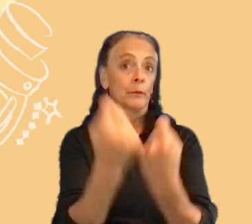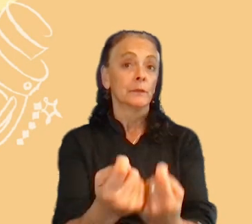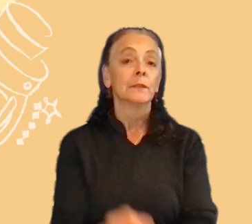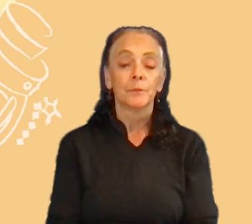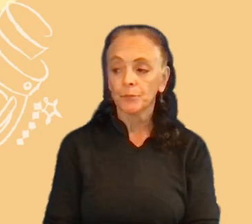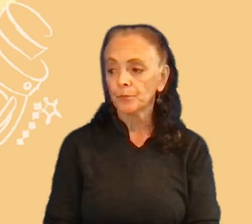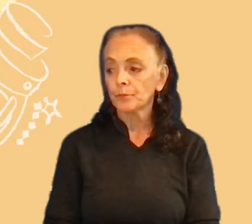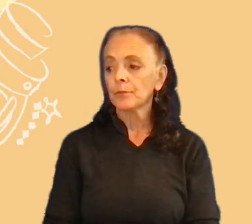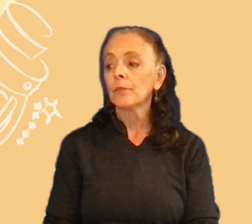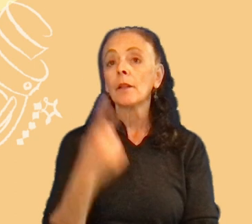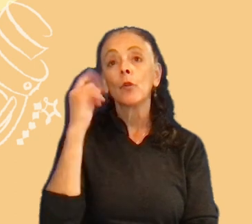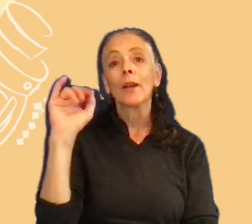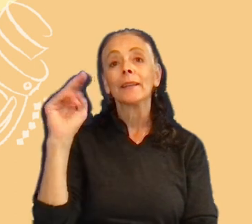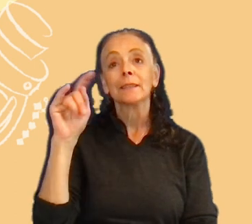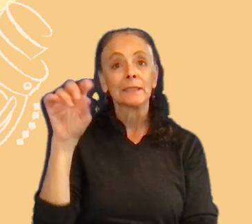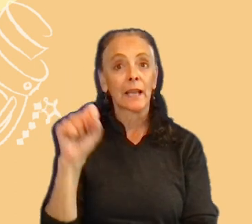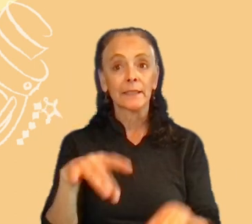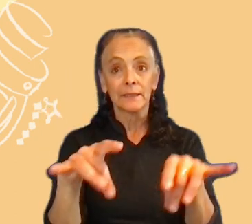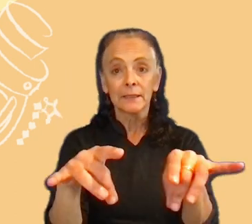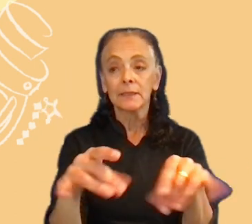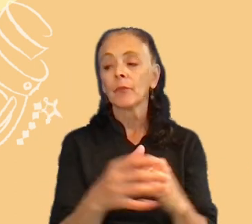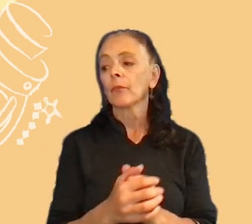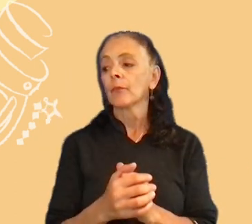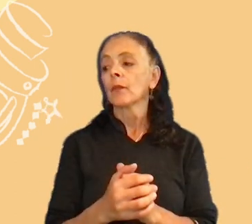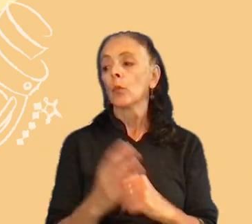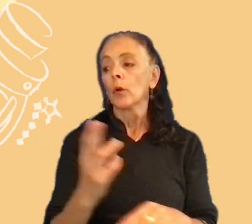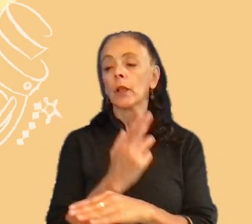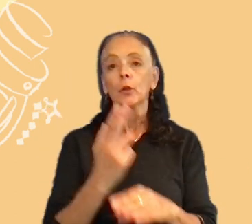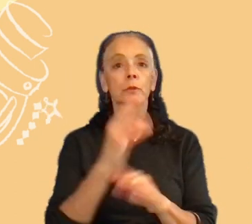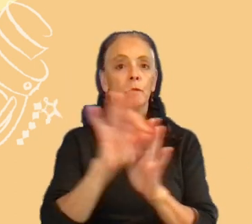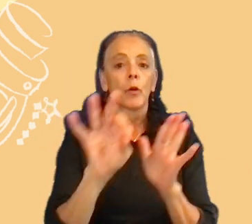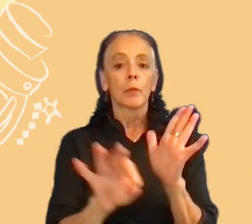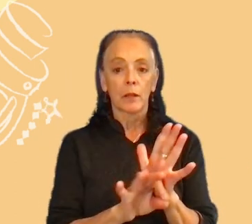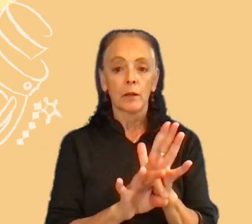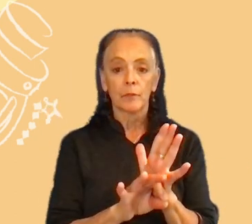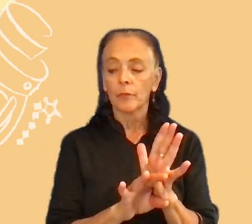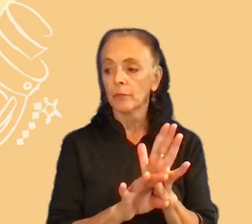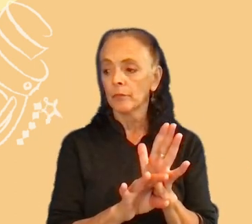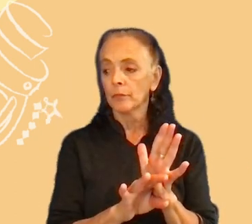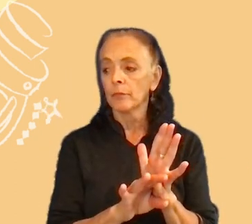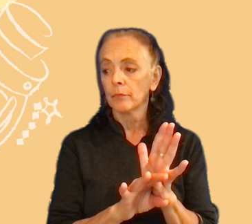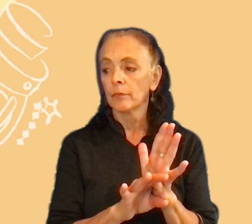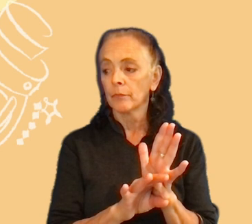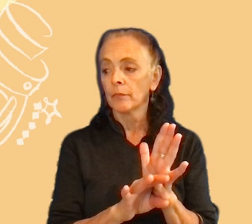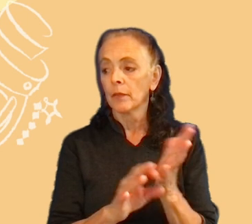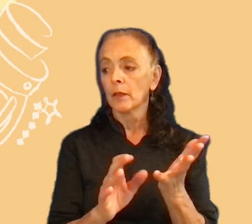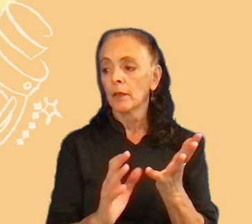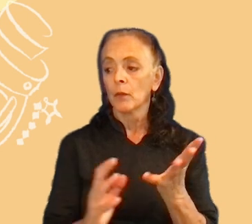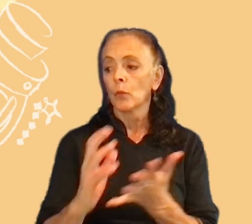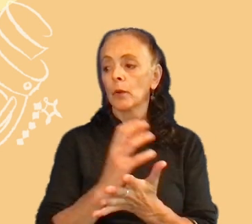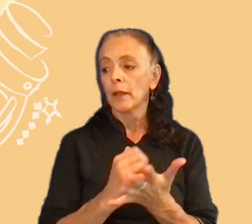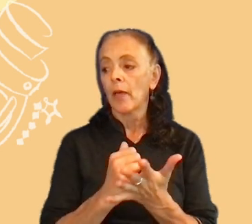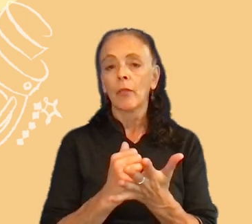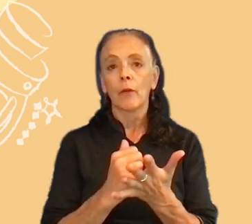For insights, we use the formula. We get a player